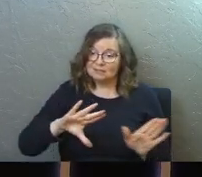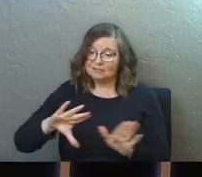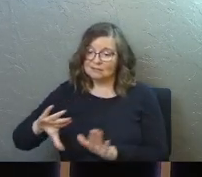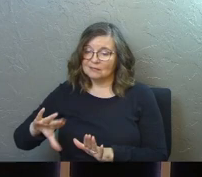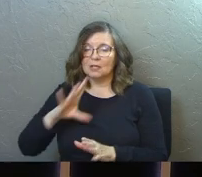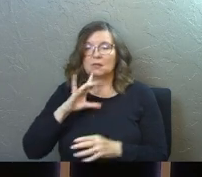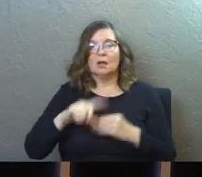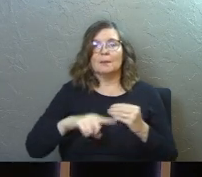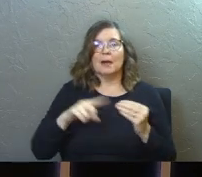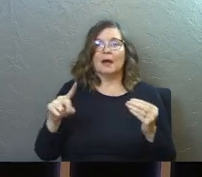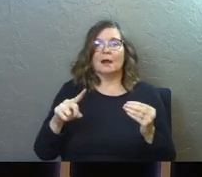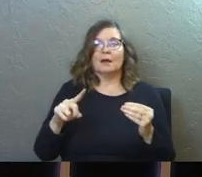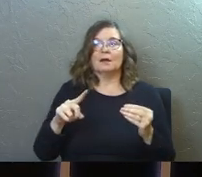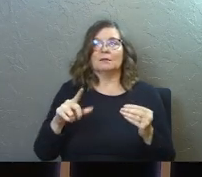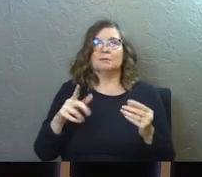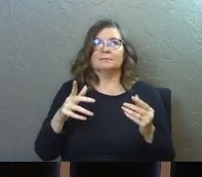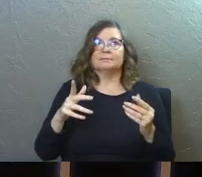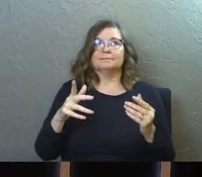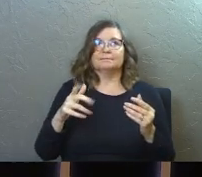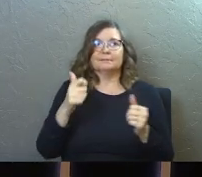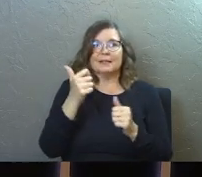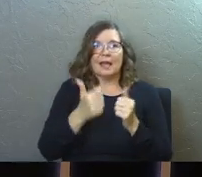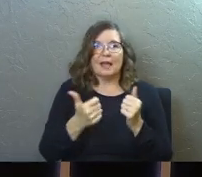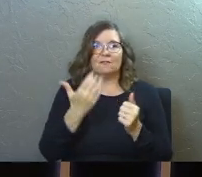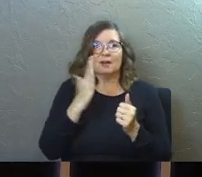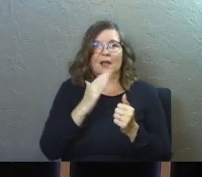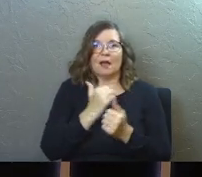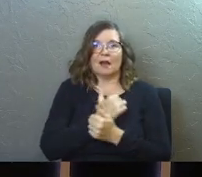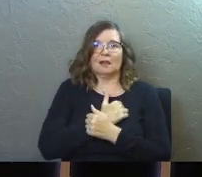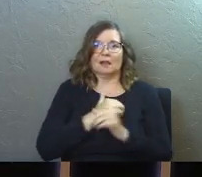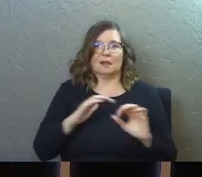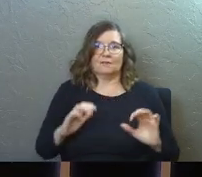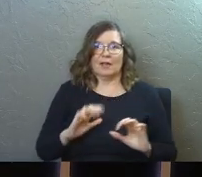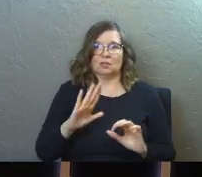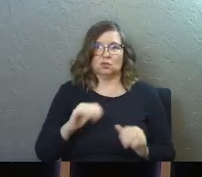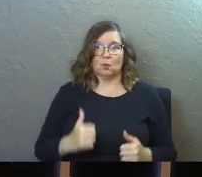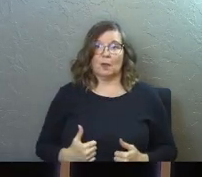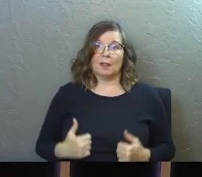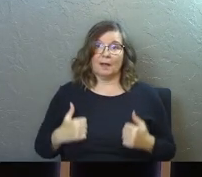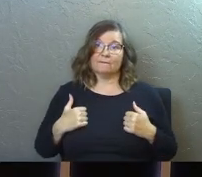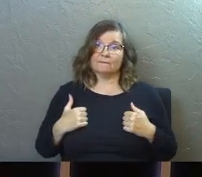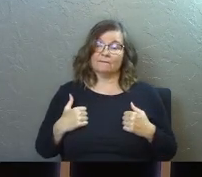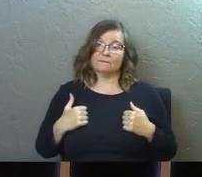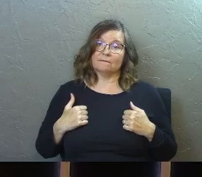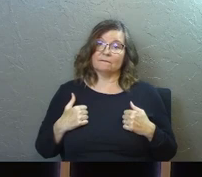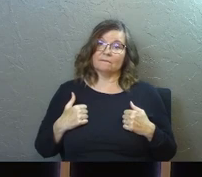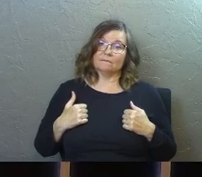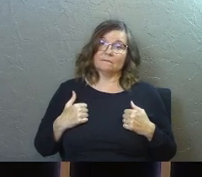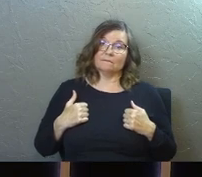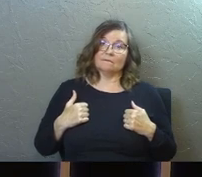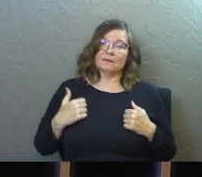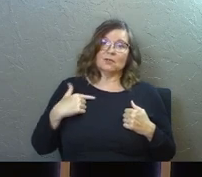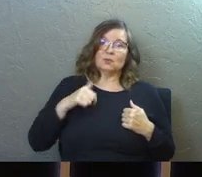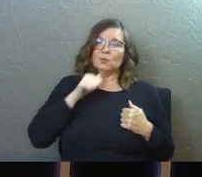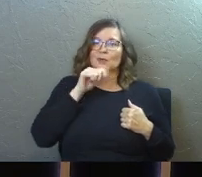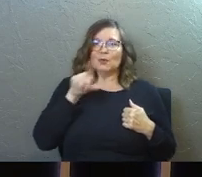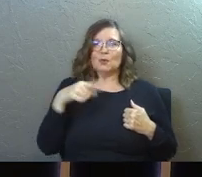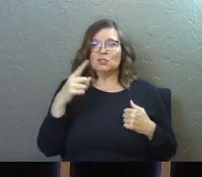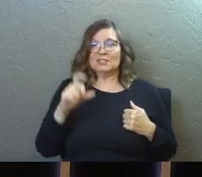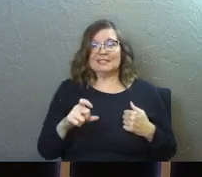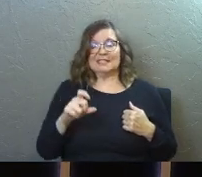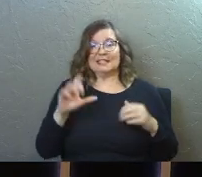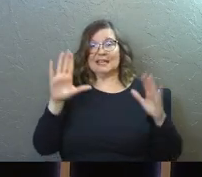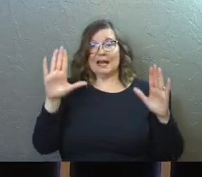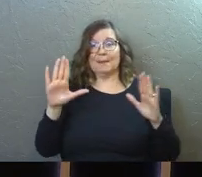It's talking about every God loving act in your life. So we don't just